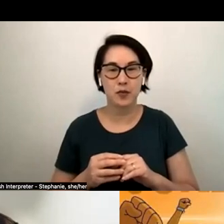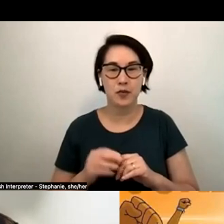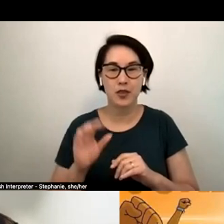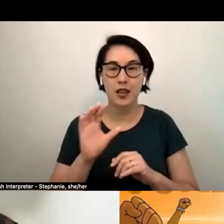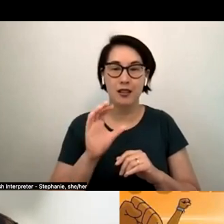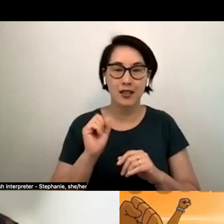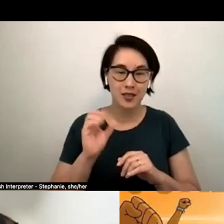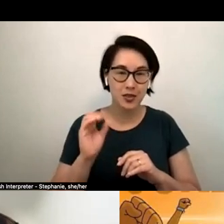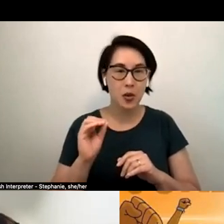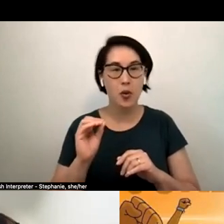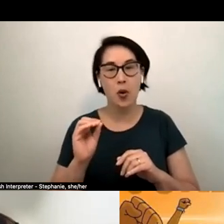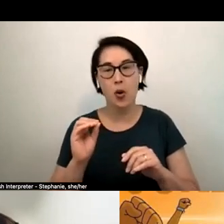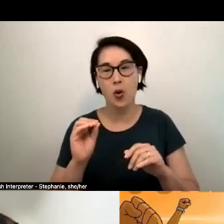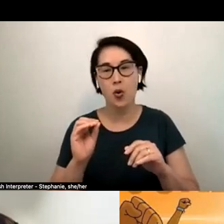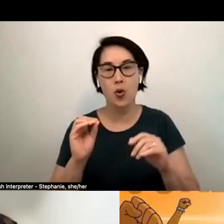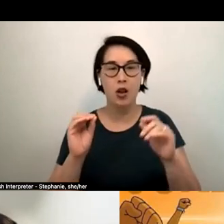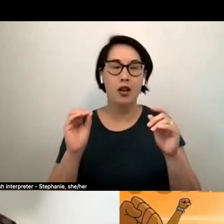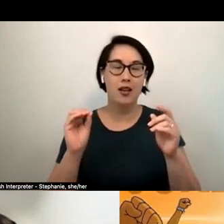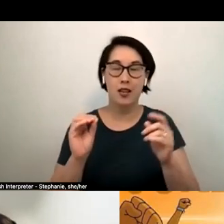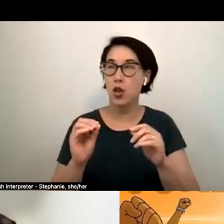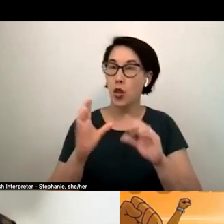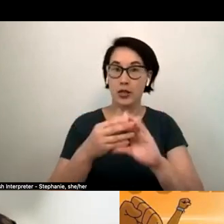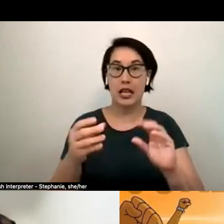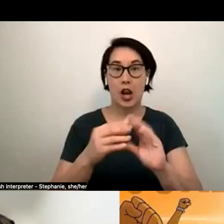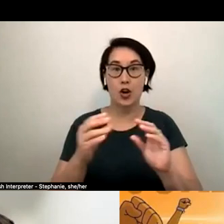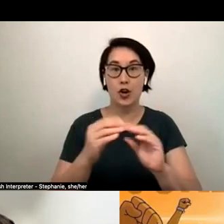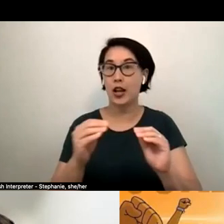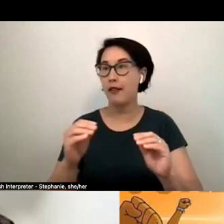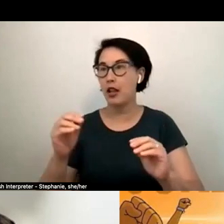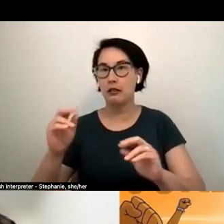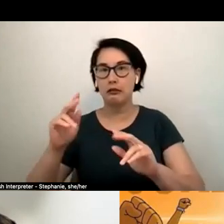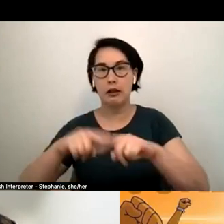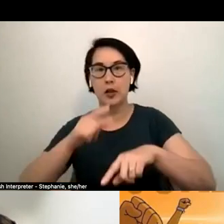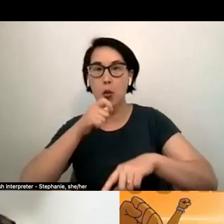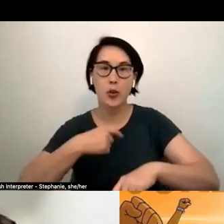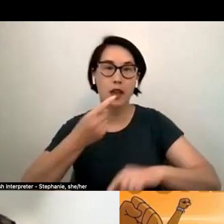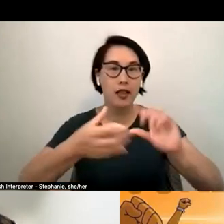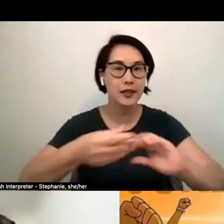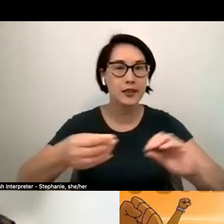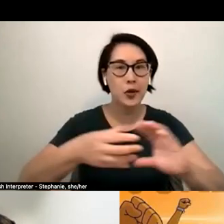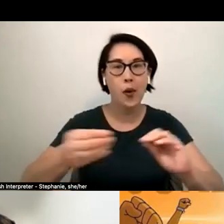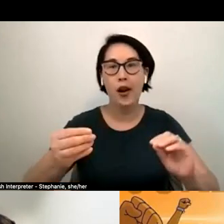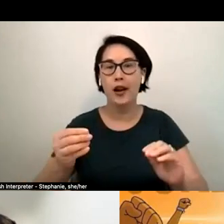who's not part of these stories you know getting away with it or not really